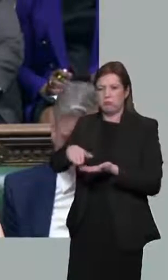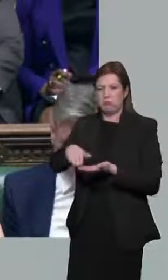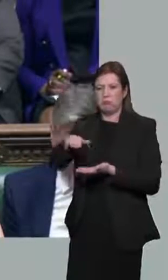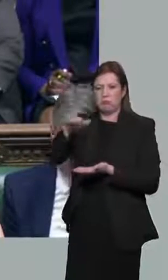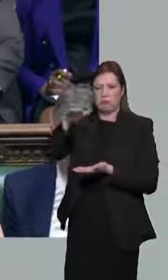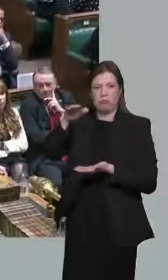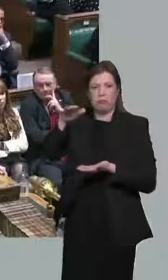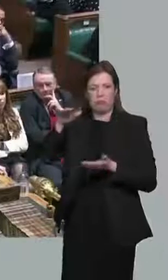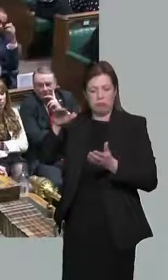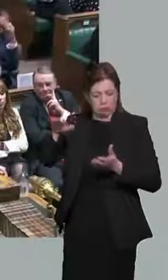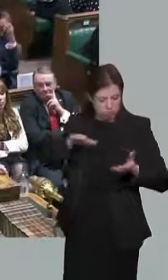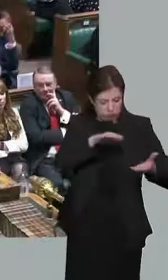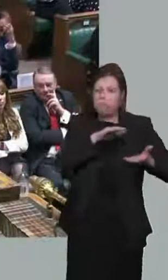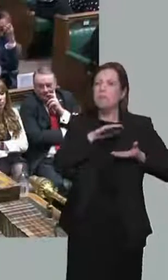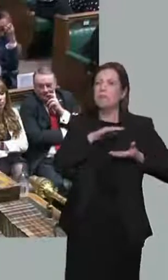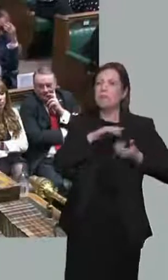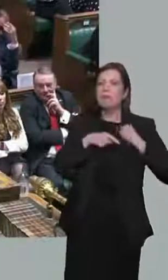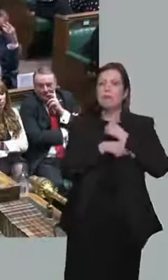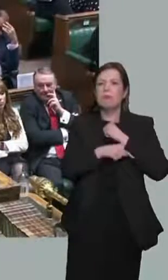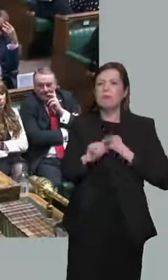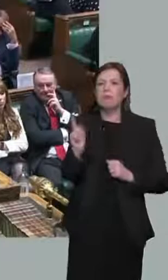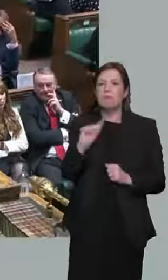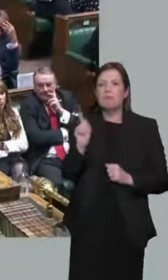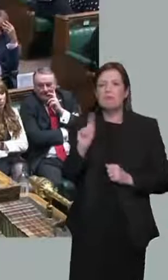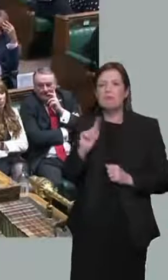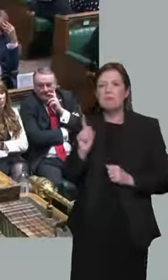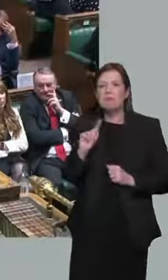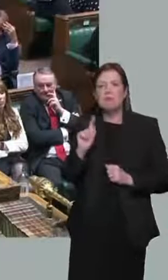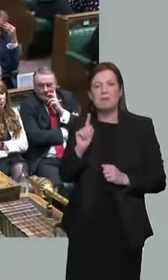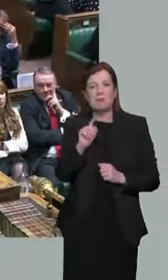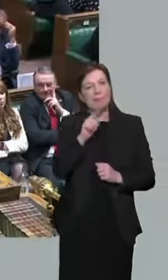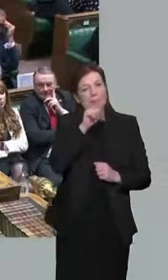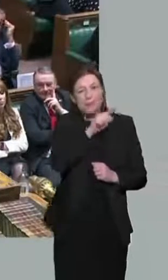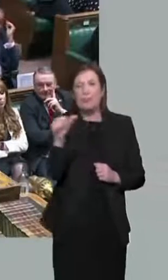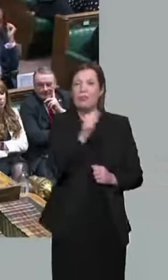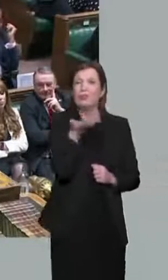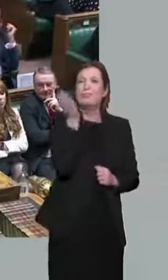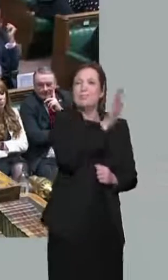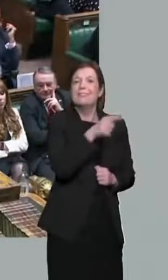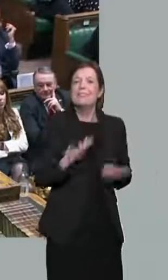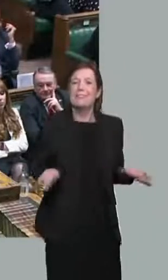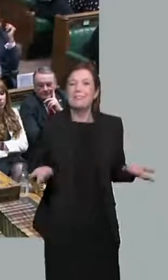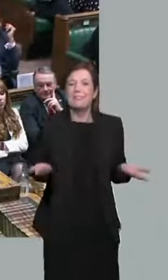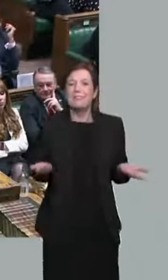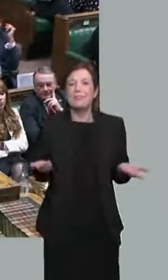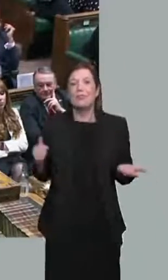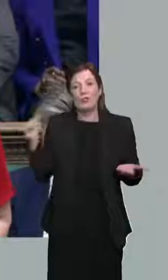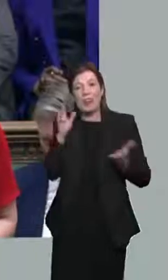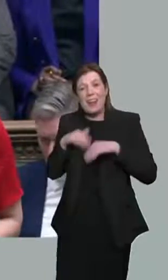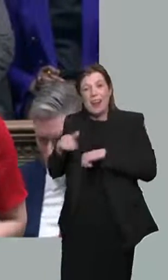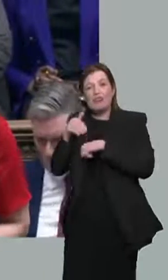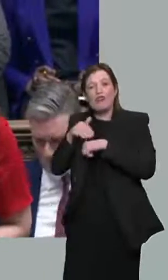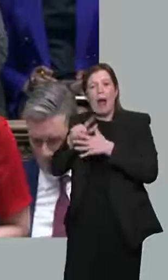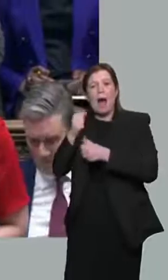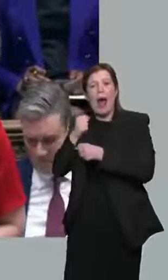black hole. But there can be no cover-up to hide political embarrassment. Let's call in the National Crime Agency